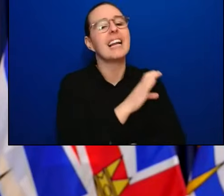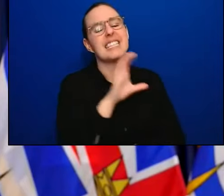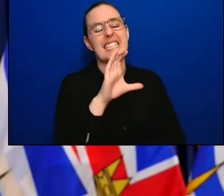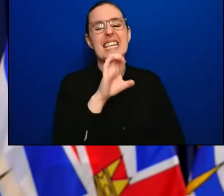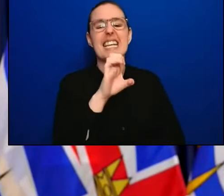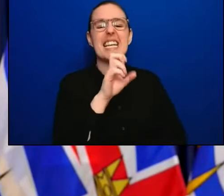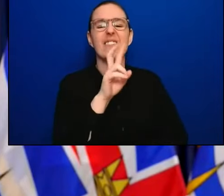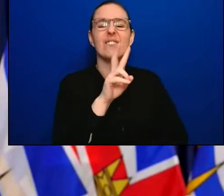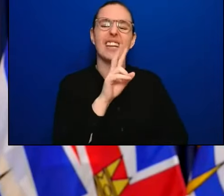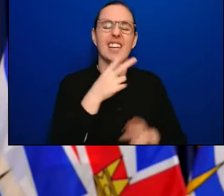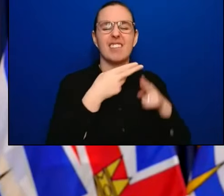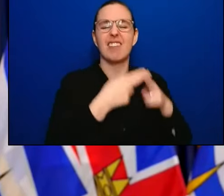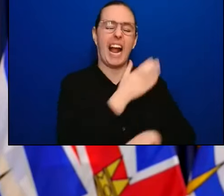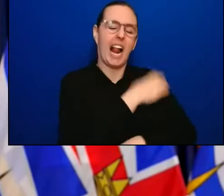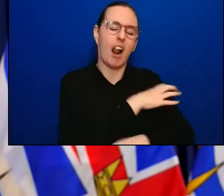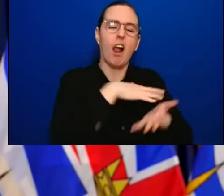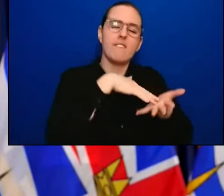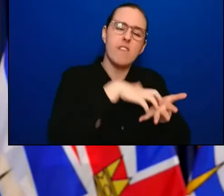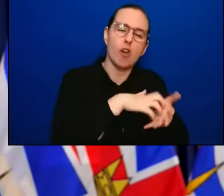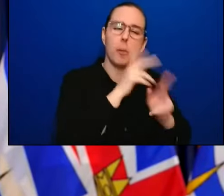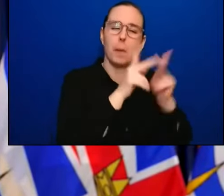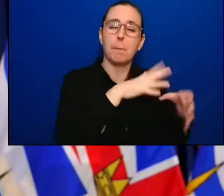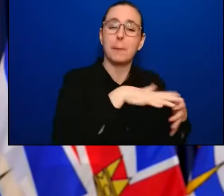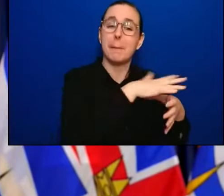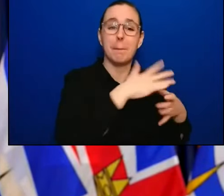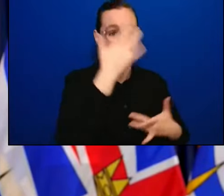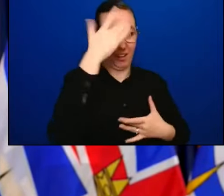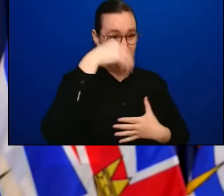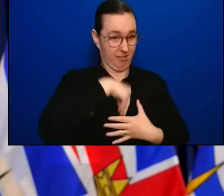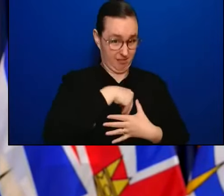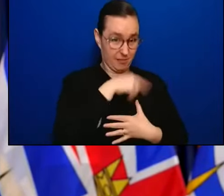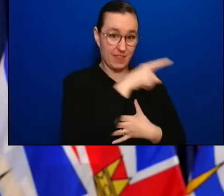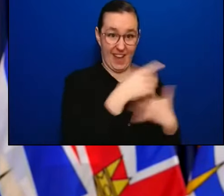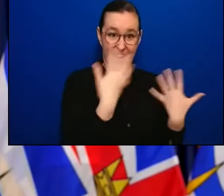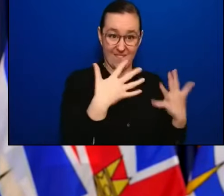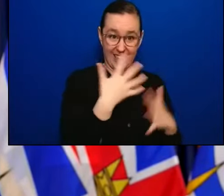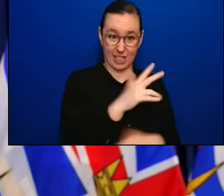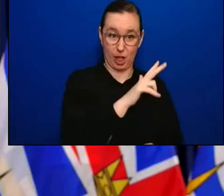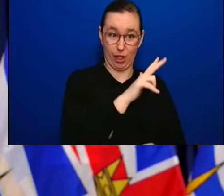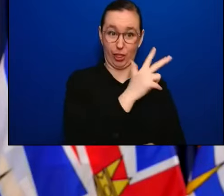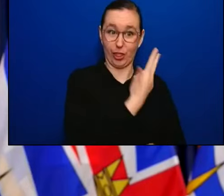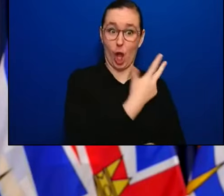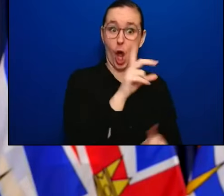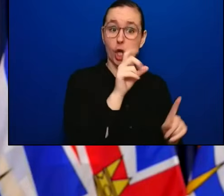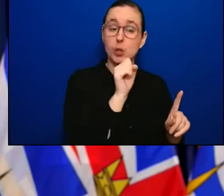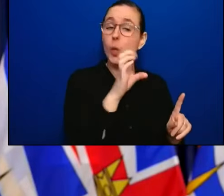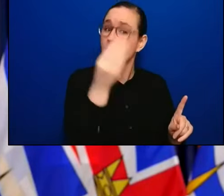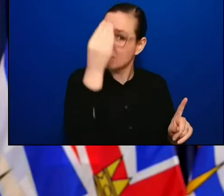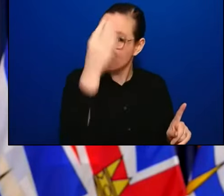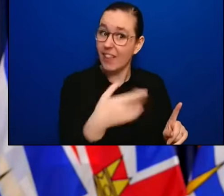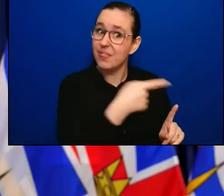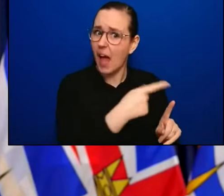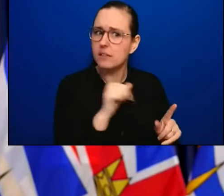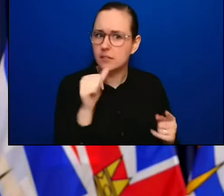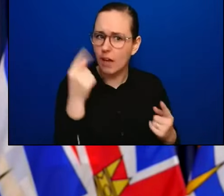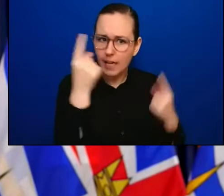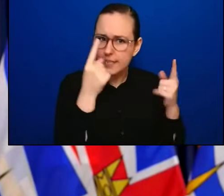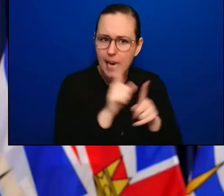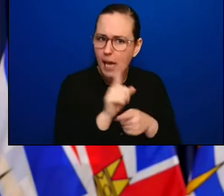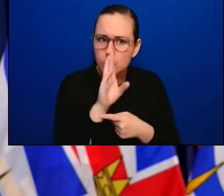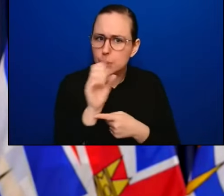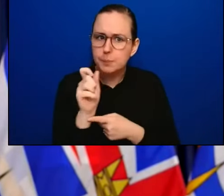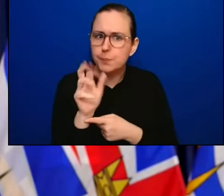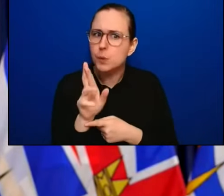received their third dose, not a booster dose, but the completion of their course of COVID-19